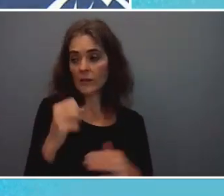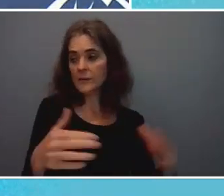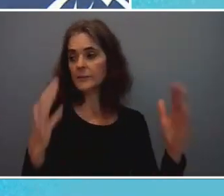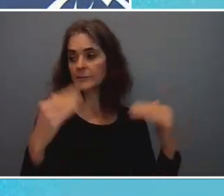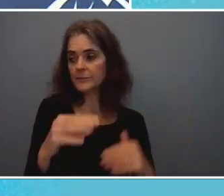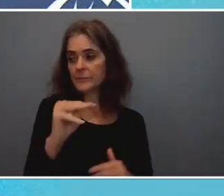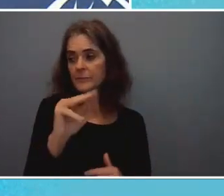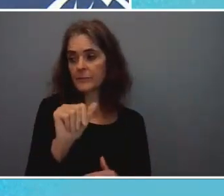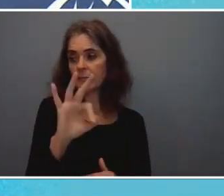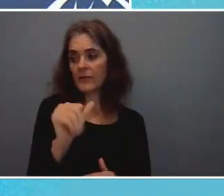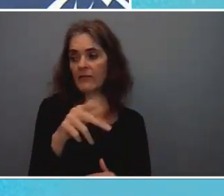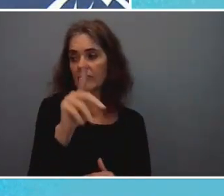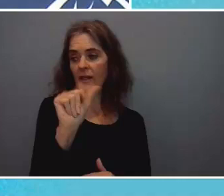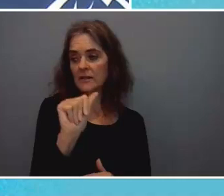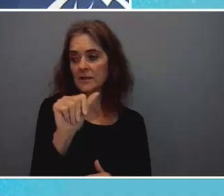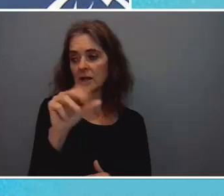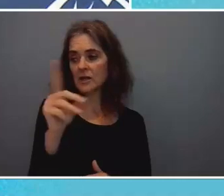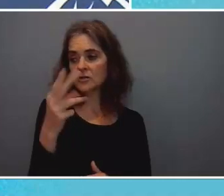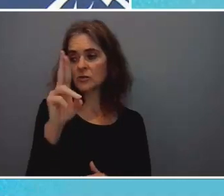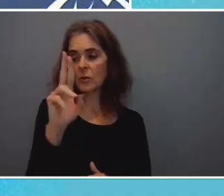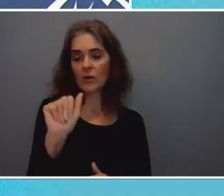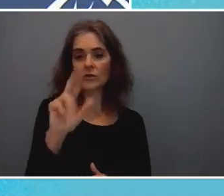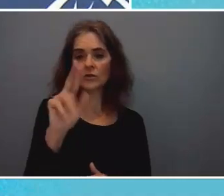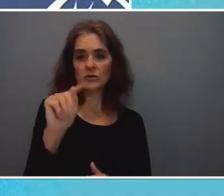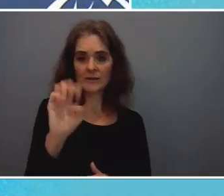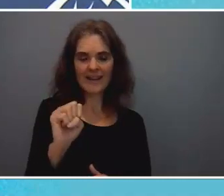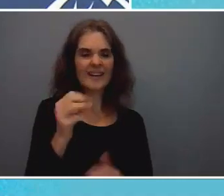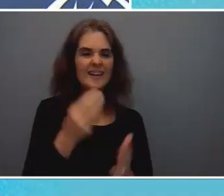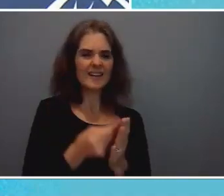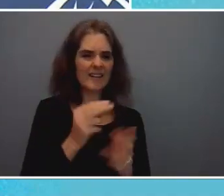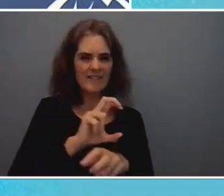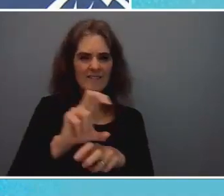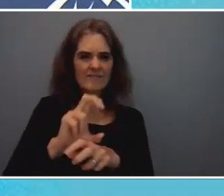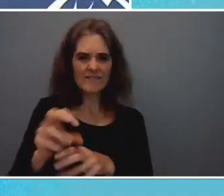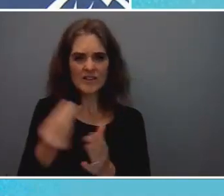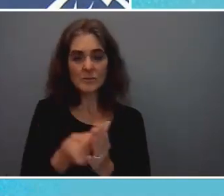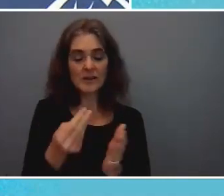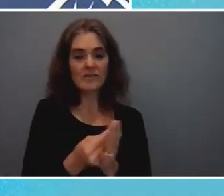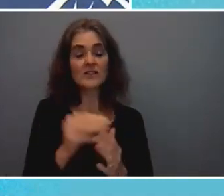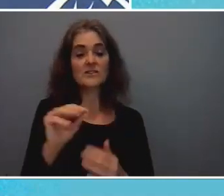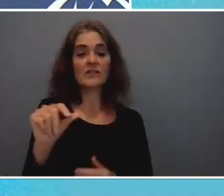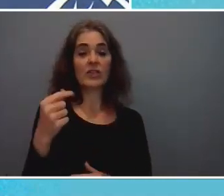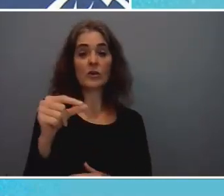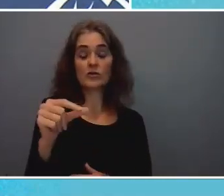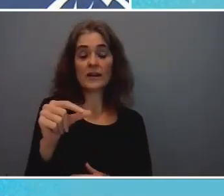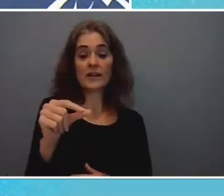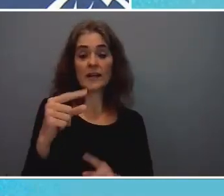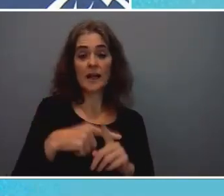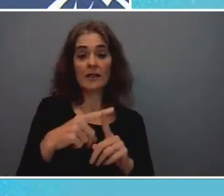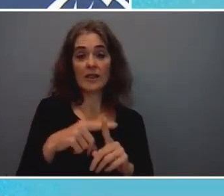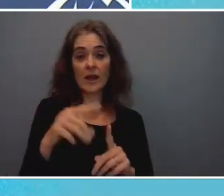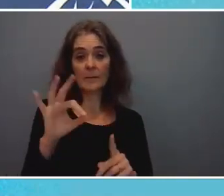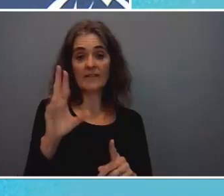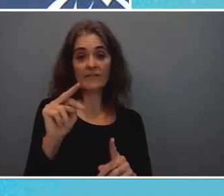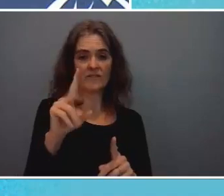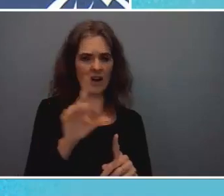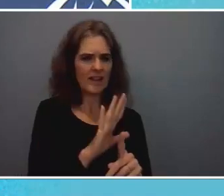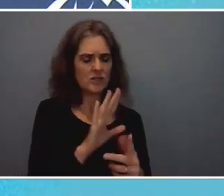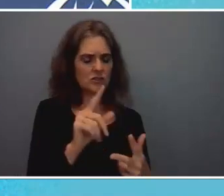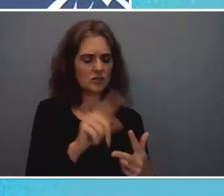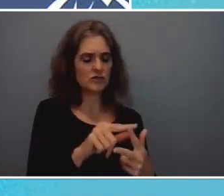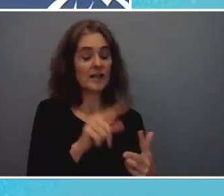candidate of climate investment funds incoming executive director of the green climate fund and can we get Ann Marie slaughter